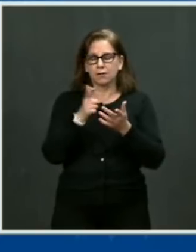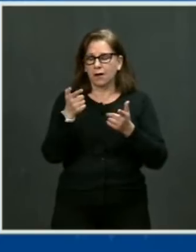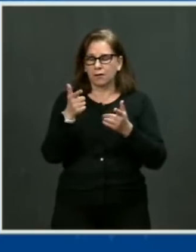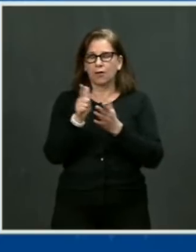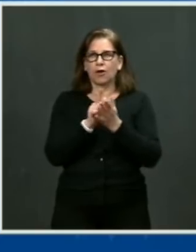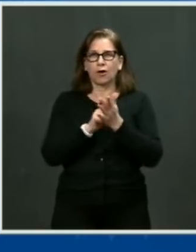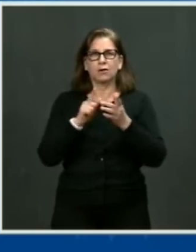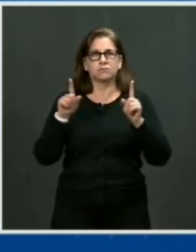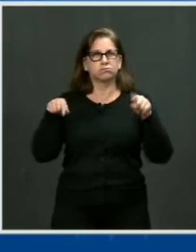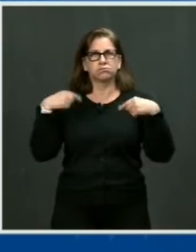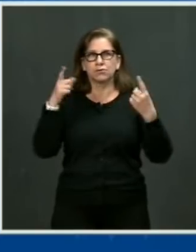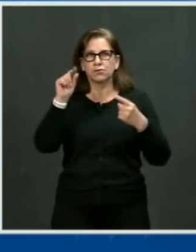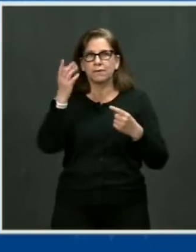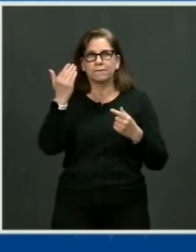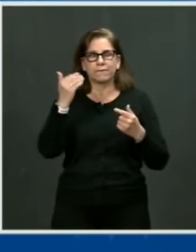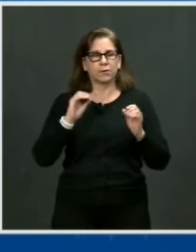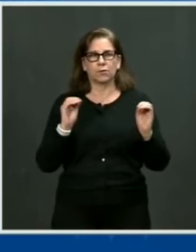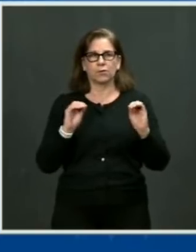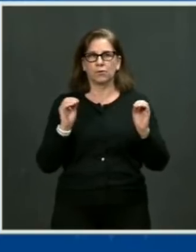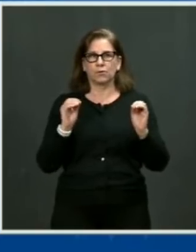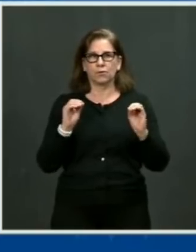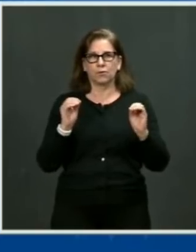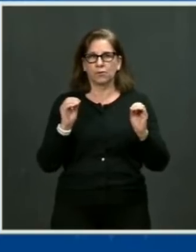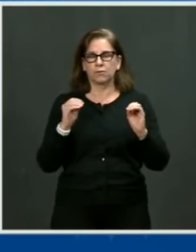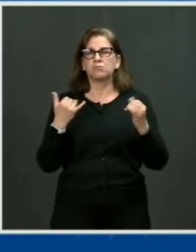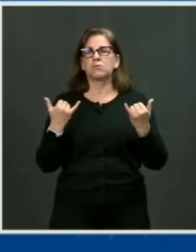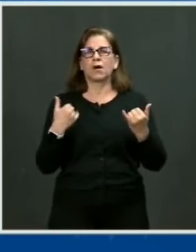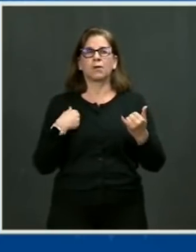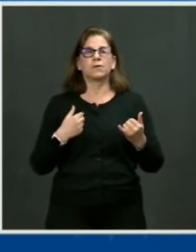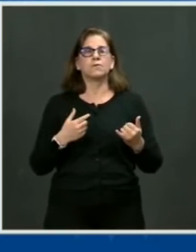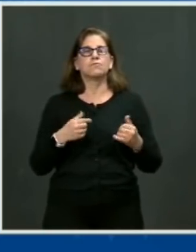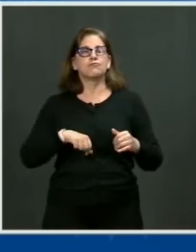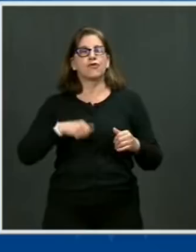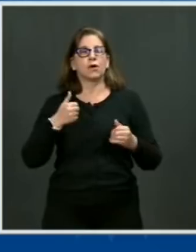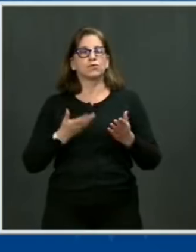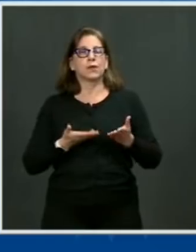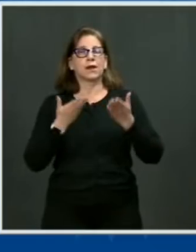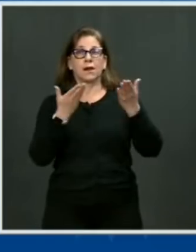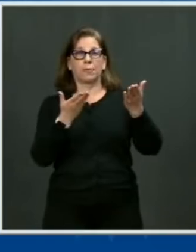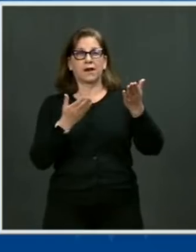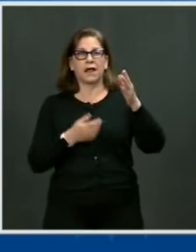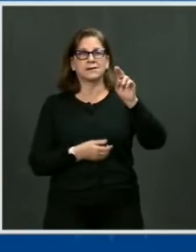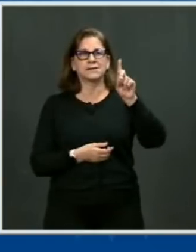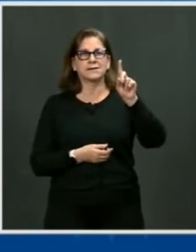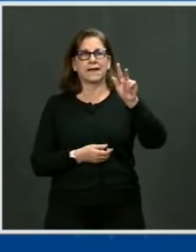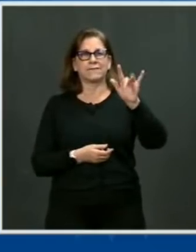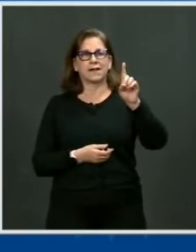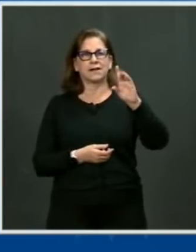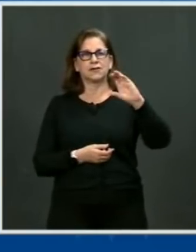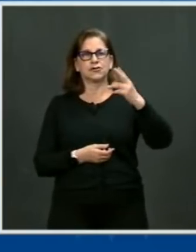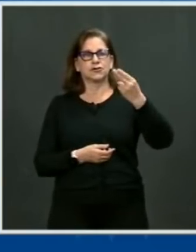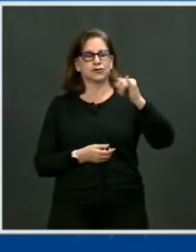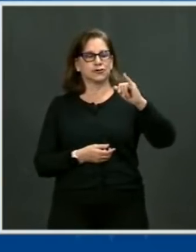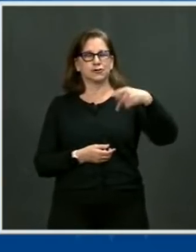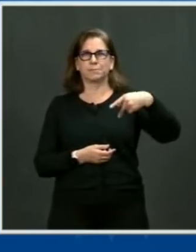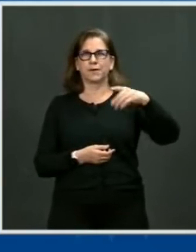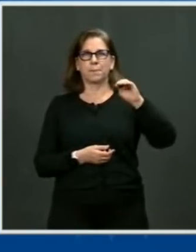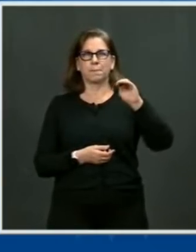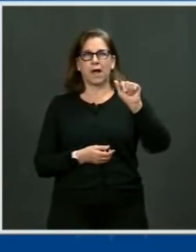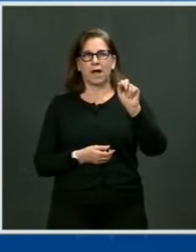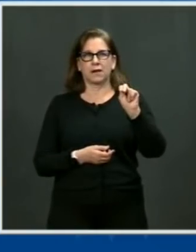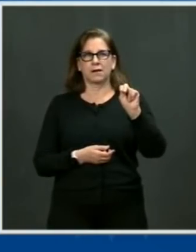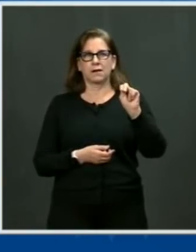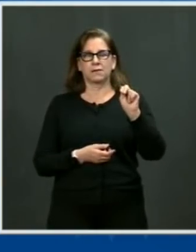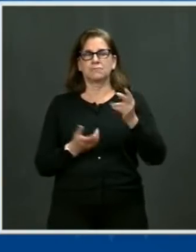Today, I'm proud to nominate David Chipman to serve as the director of the AFT. David